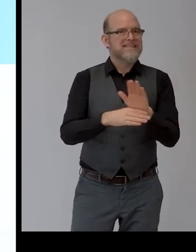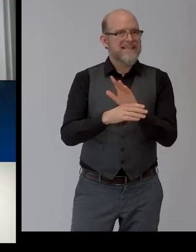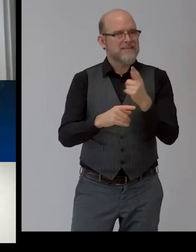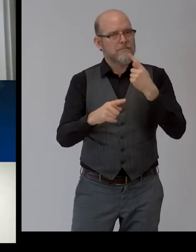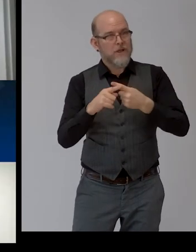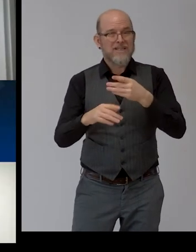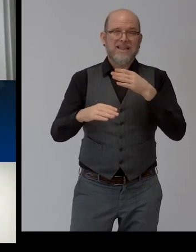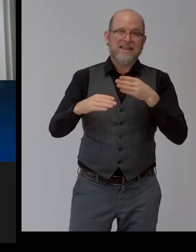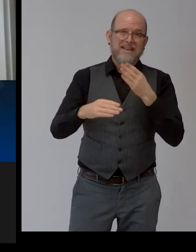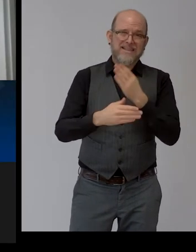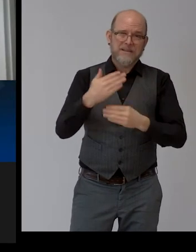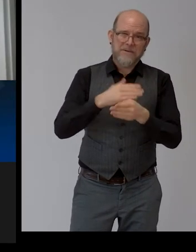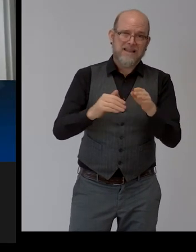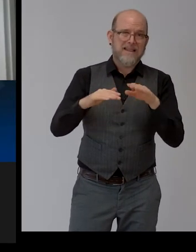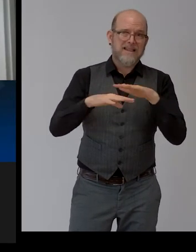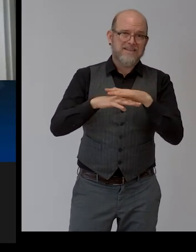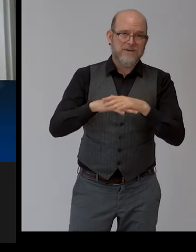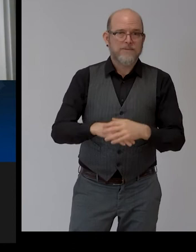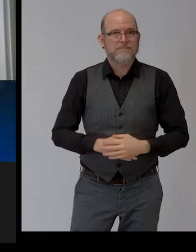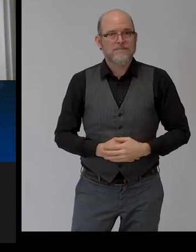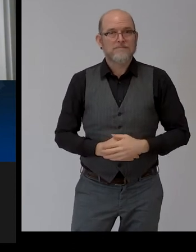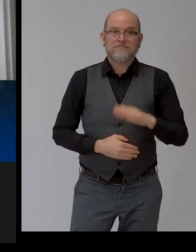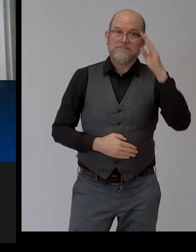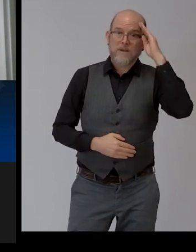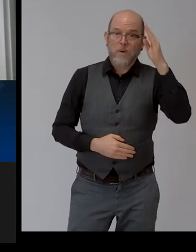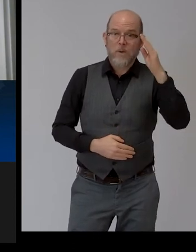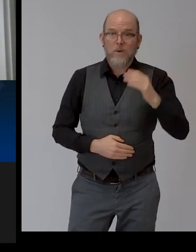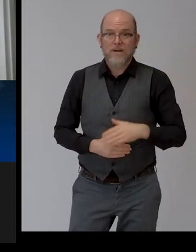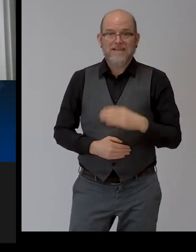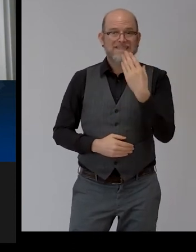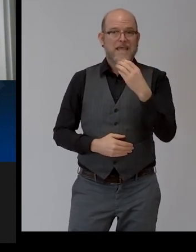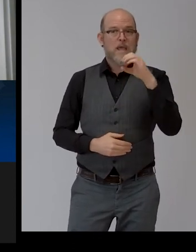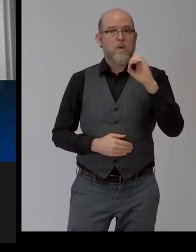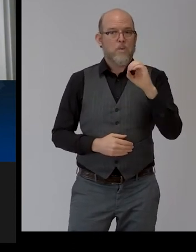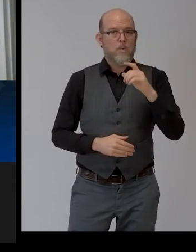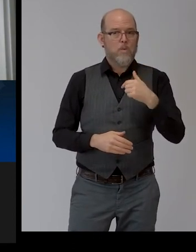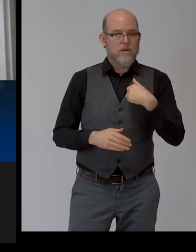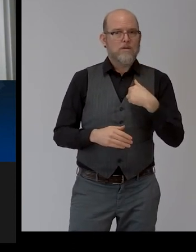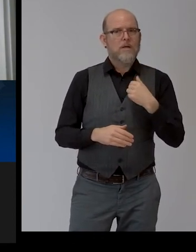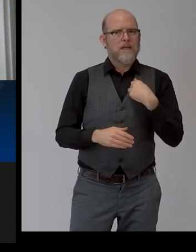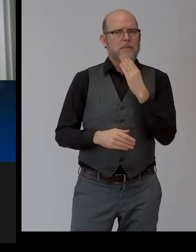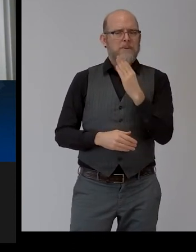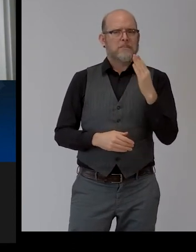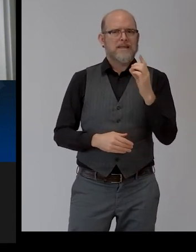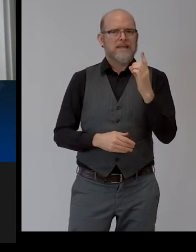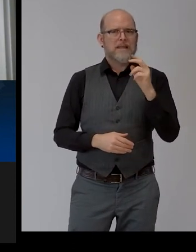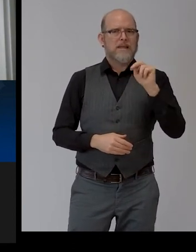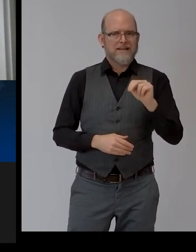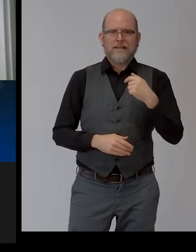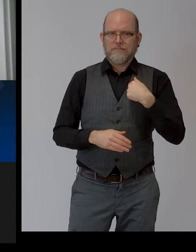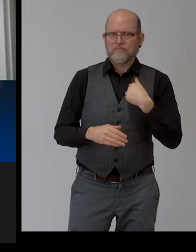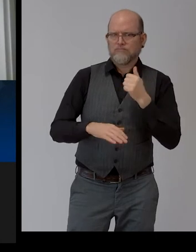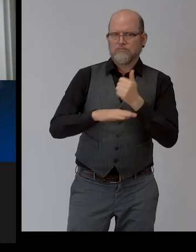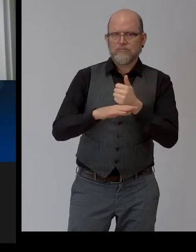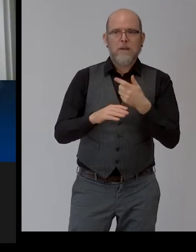Hello, this is Murta Zakhan, the CEO of BBDN. As a business and disability network, we're bringing employers, organizations that work